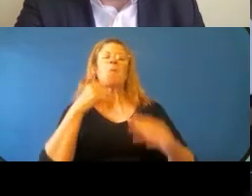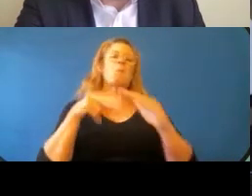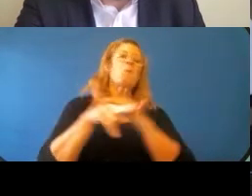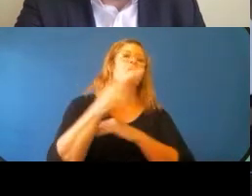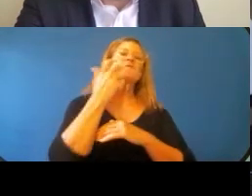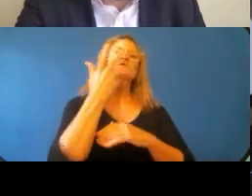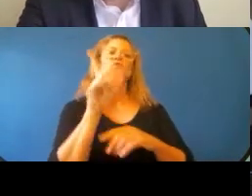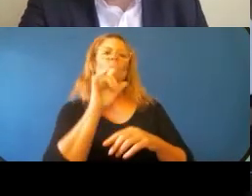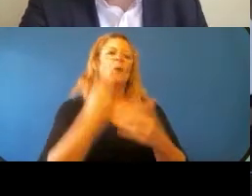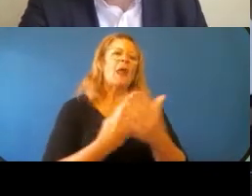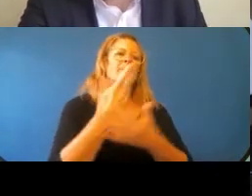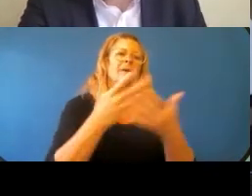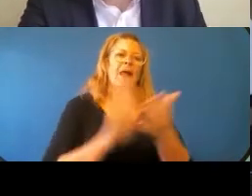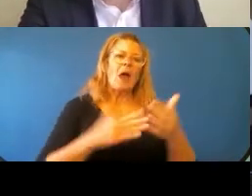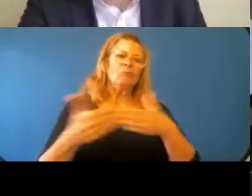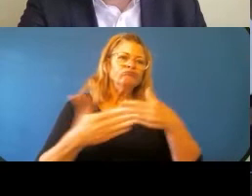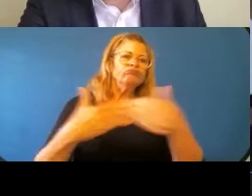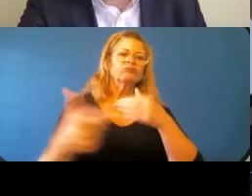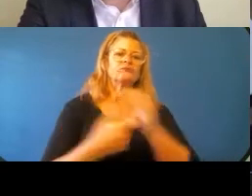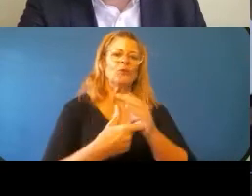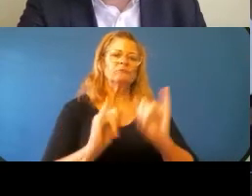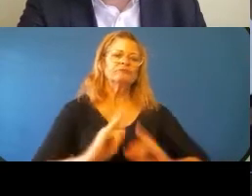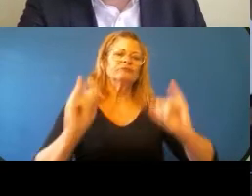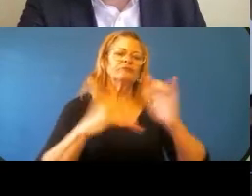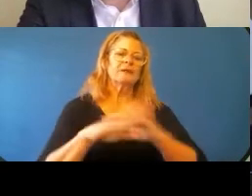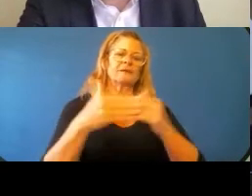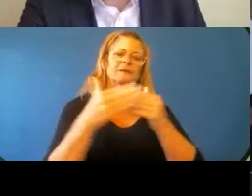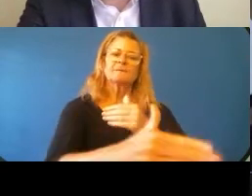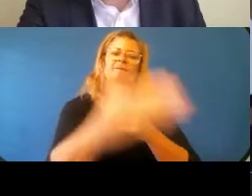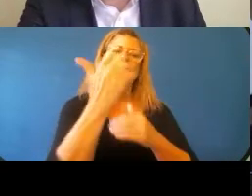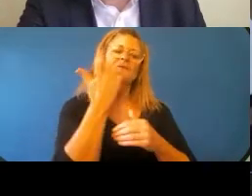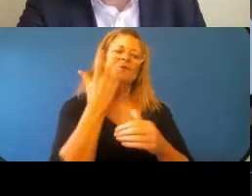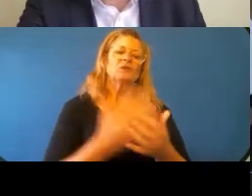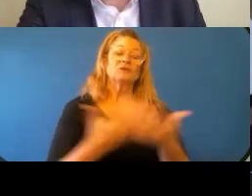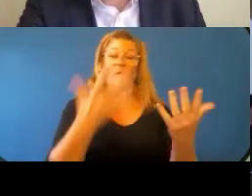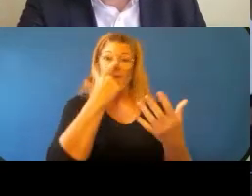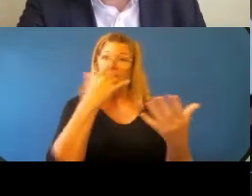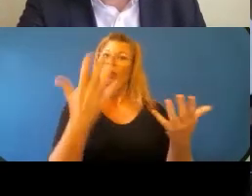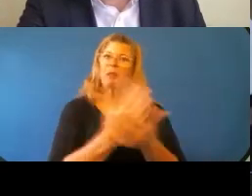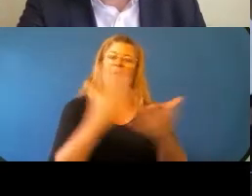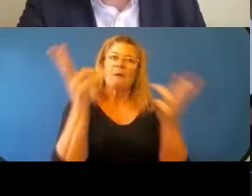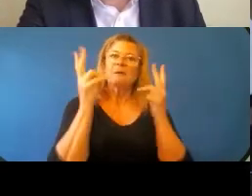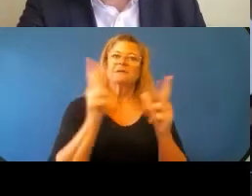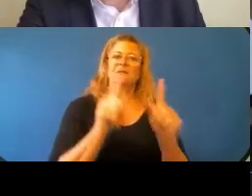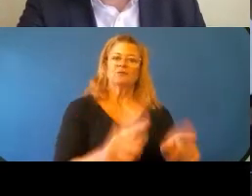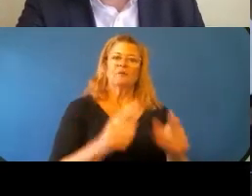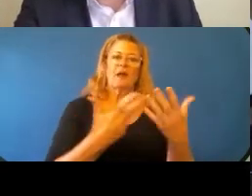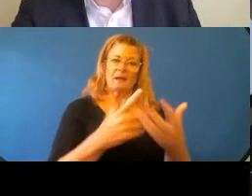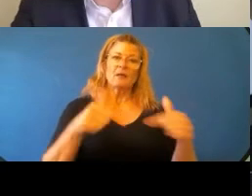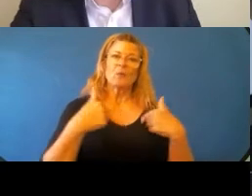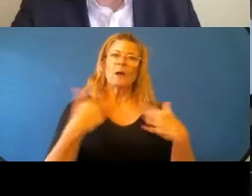area across the governance and leadership of this region. And so people are listening to that. And we're bringing the ability.